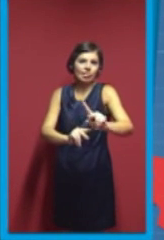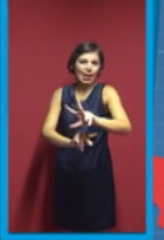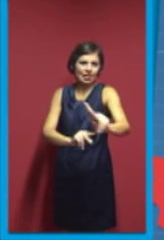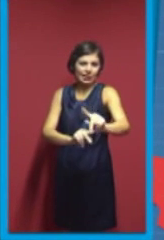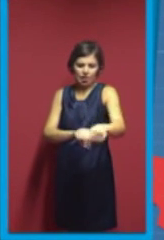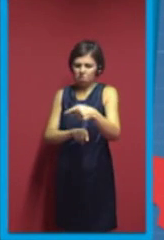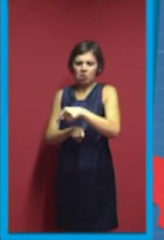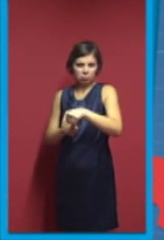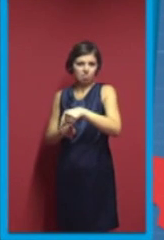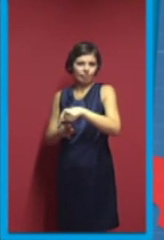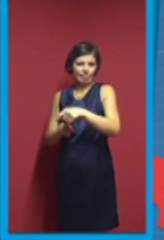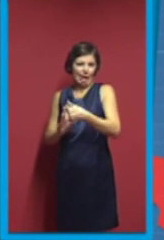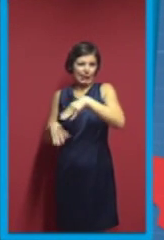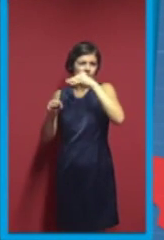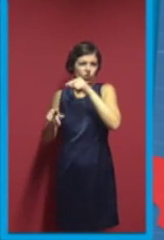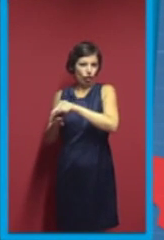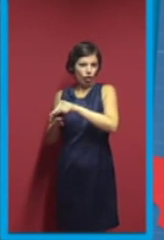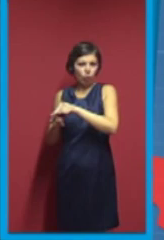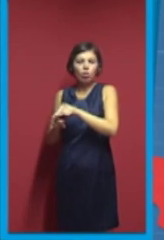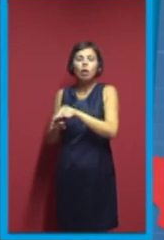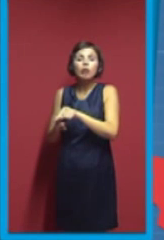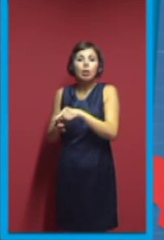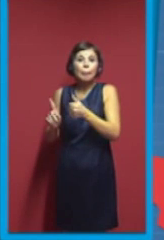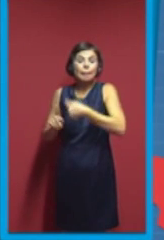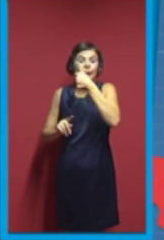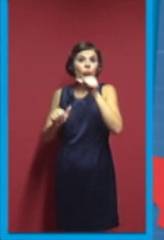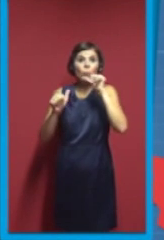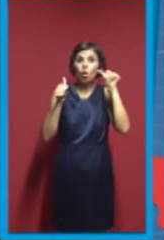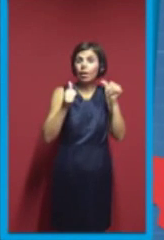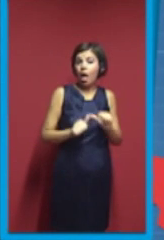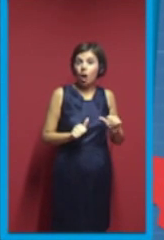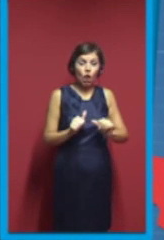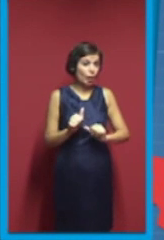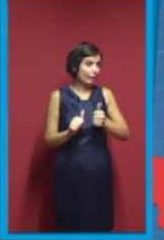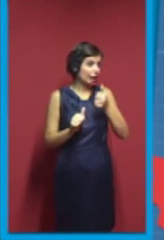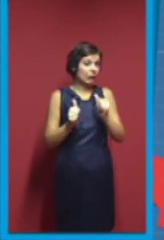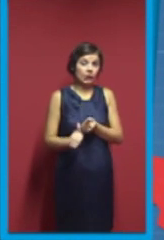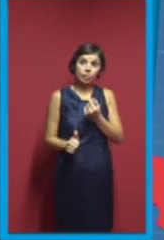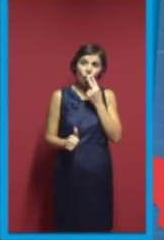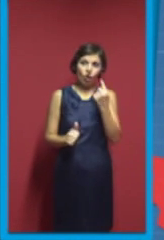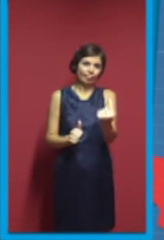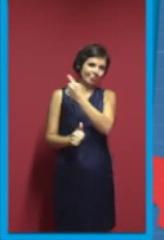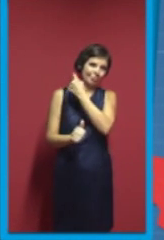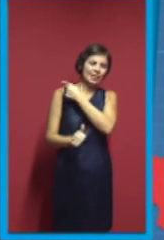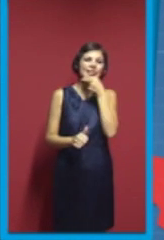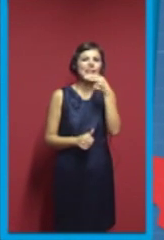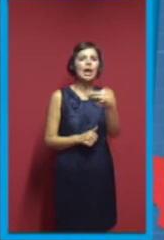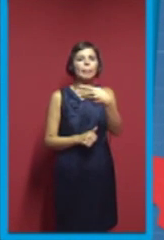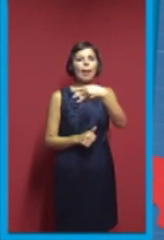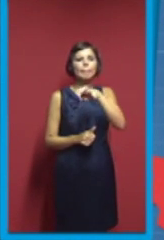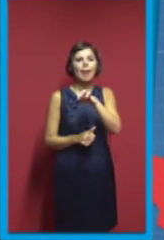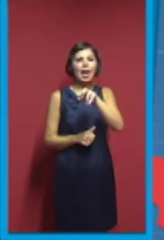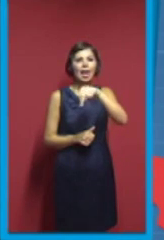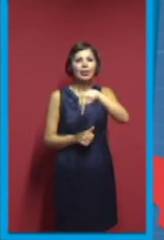Nowadays, if you are looking for this one, it's usually called Cells, because it was designed by Cells. There were many, many, many, many